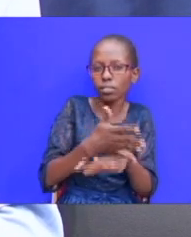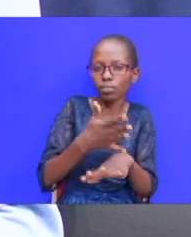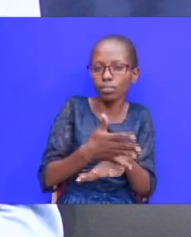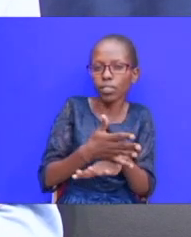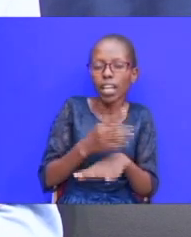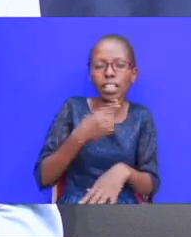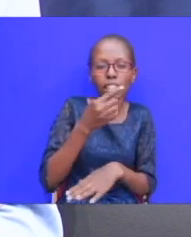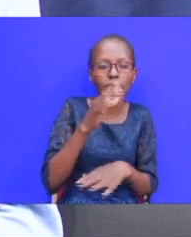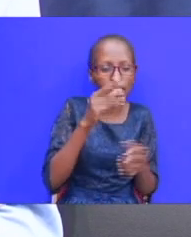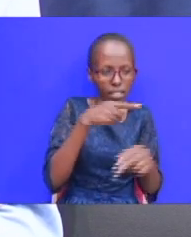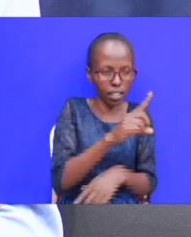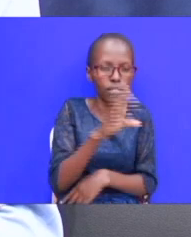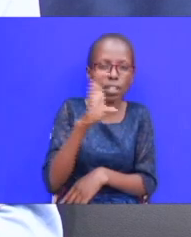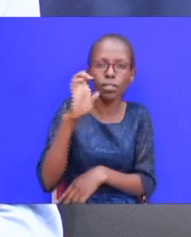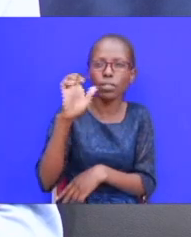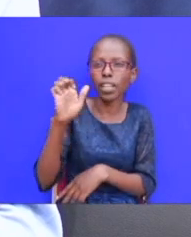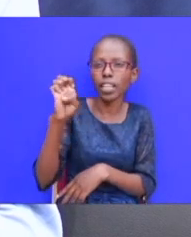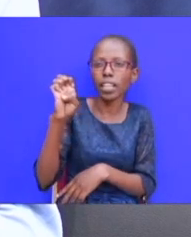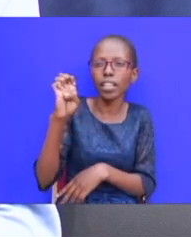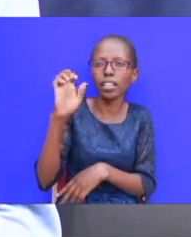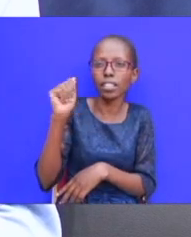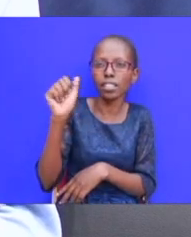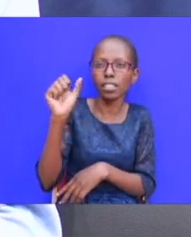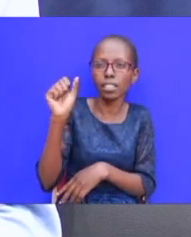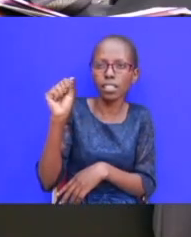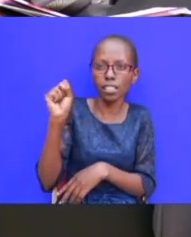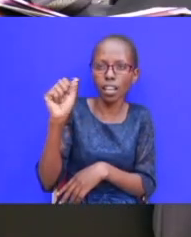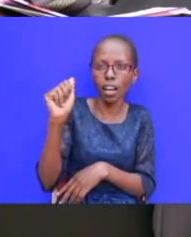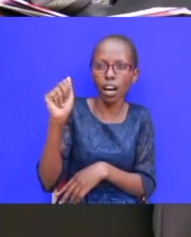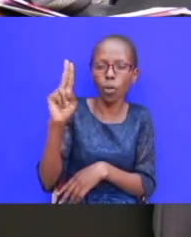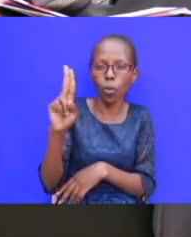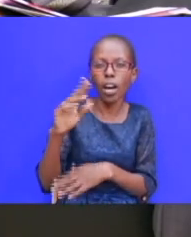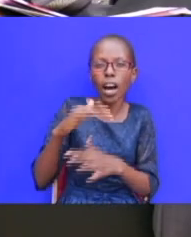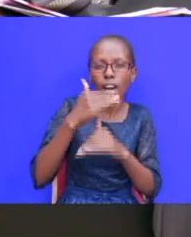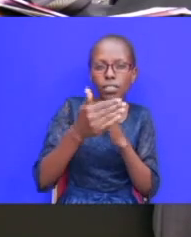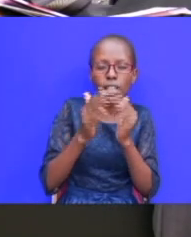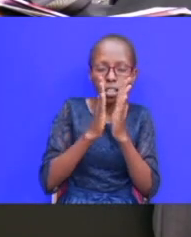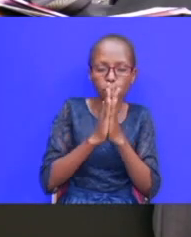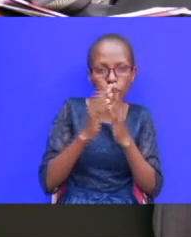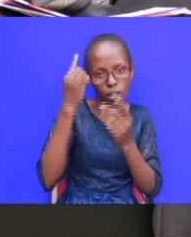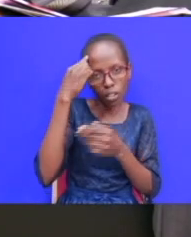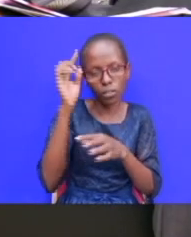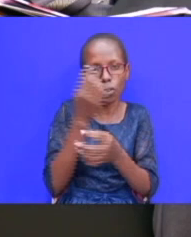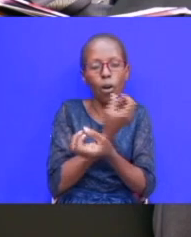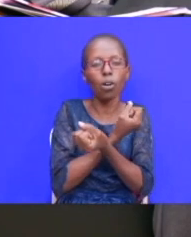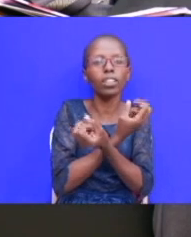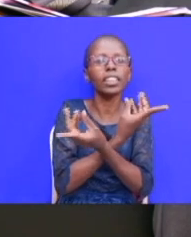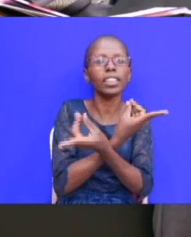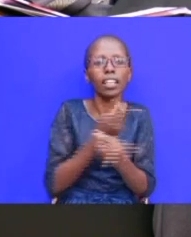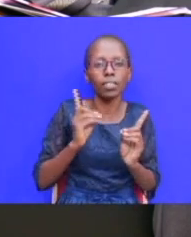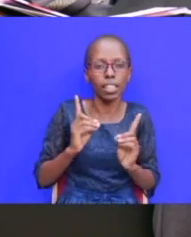so right now he's going to meet eso himself but before that he actually prays for deliverance yes then